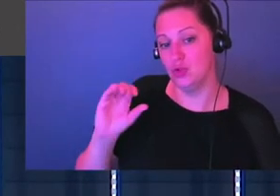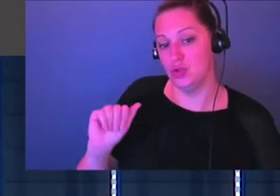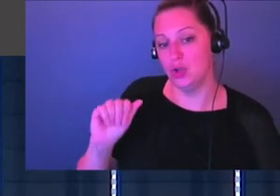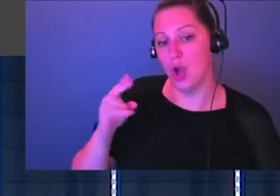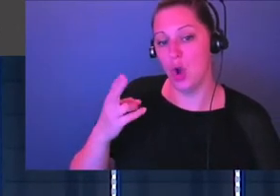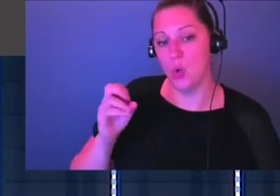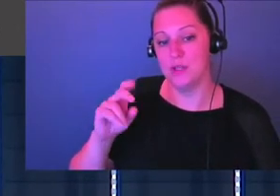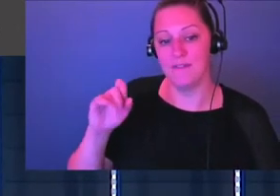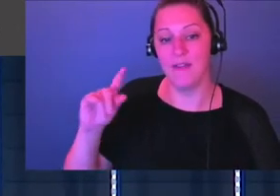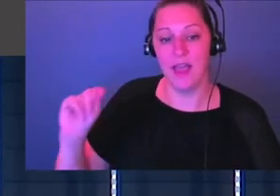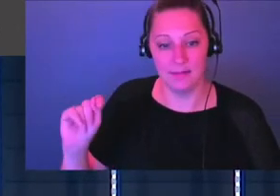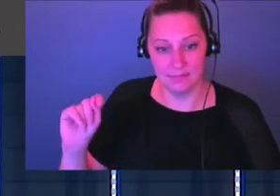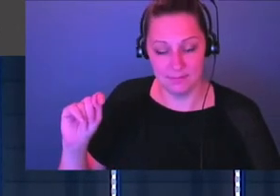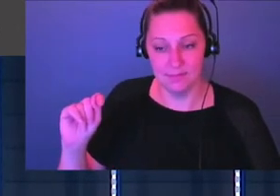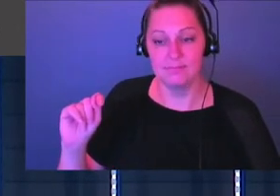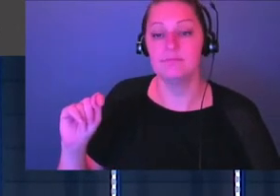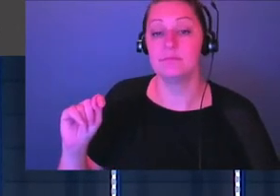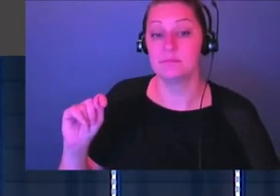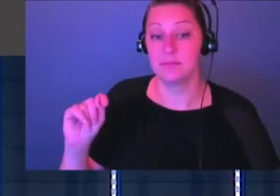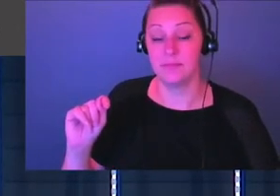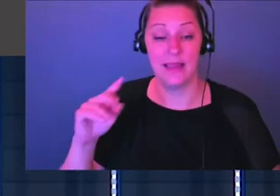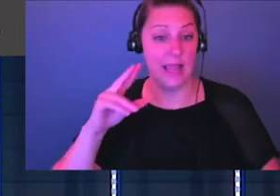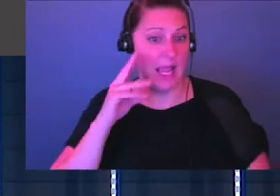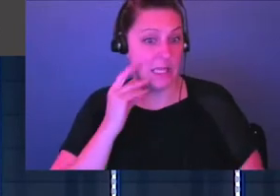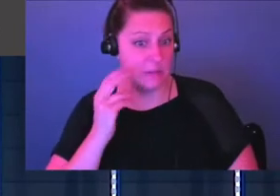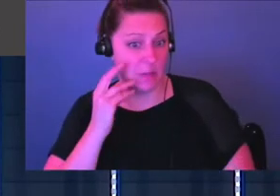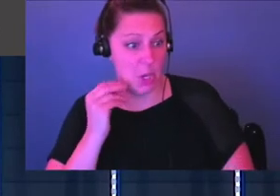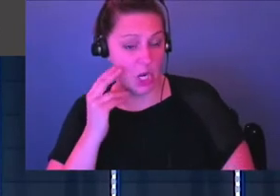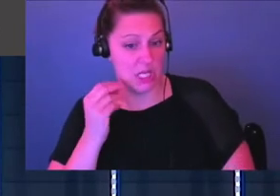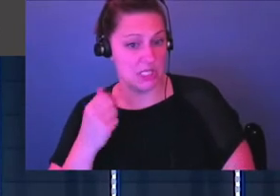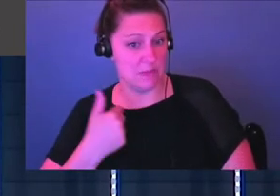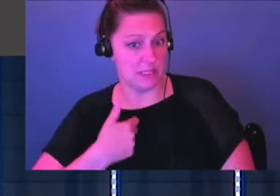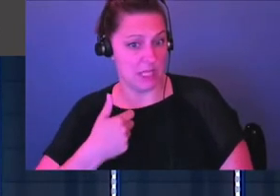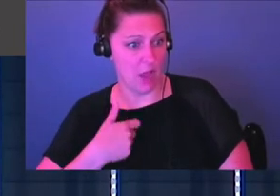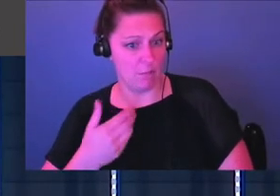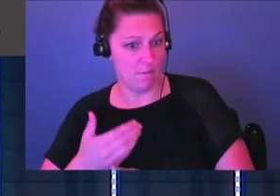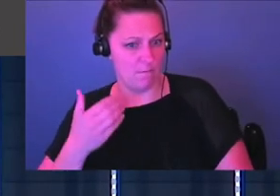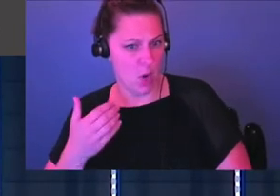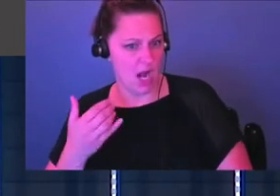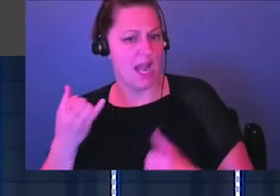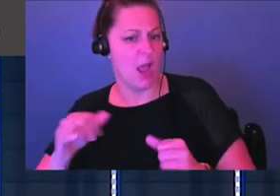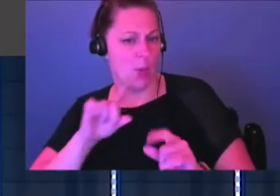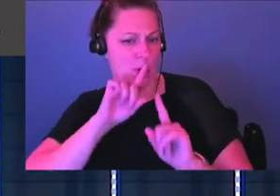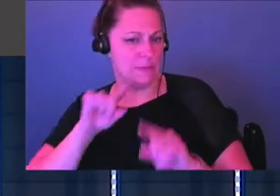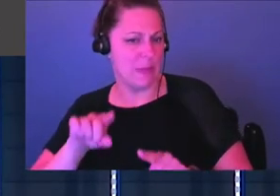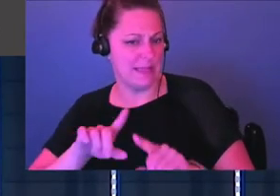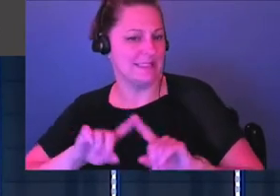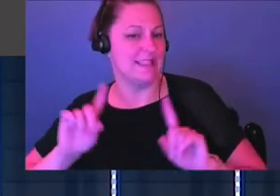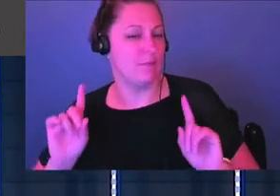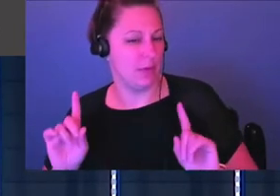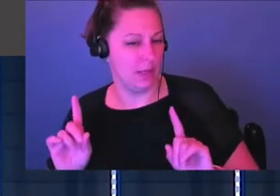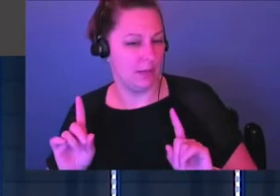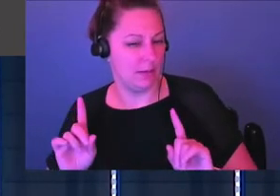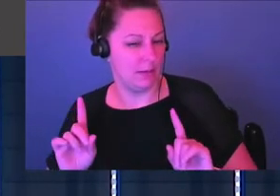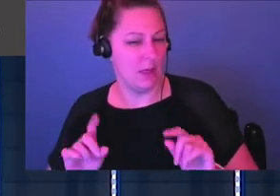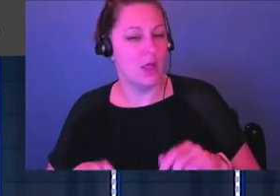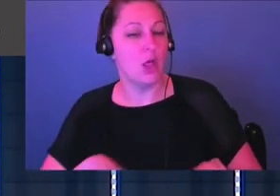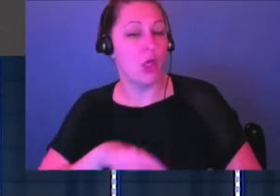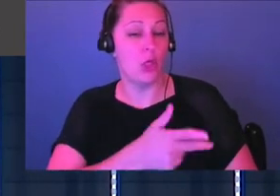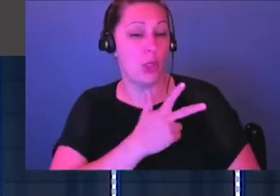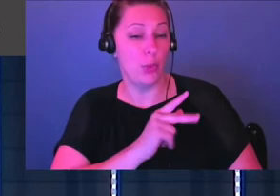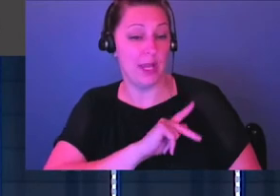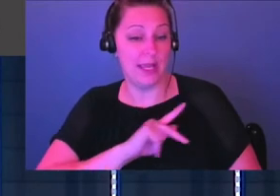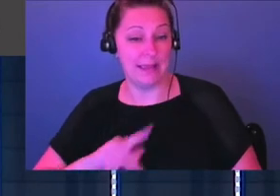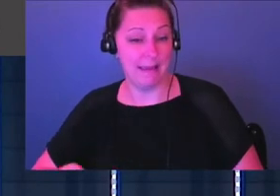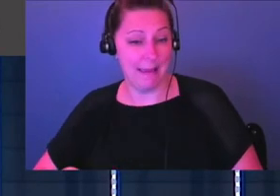obviously experiencing what he's experienced, he responds differently this time, okay? He's got these three kings and he knows, hey, if we have to